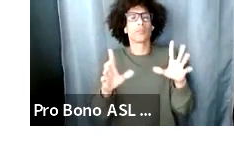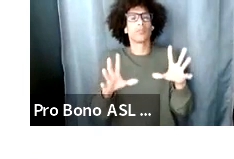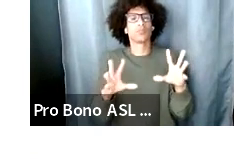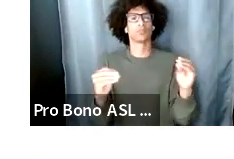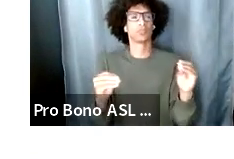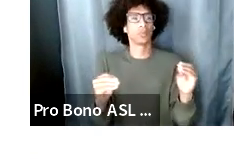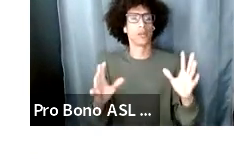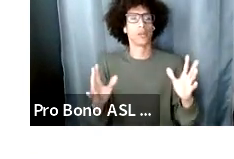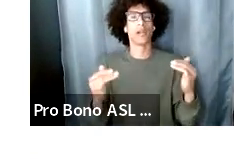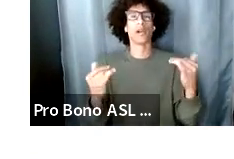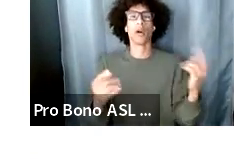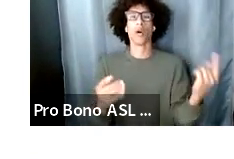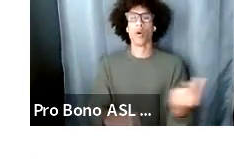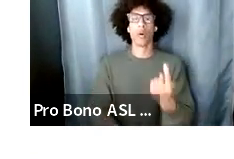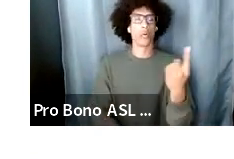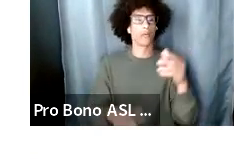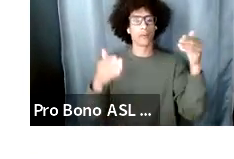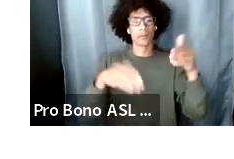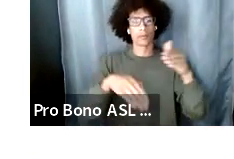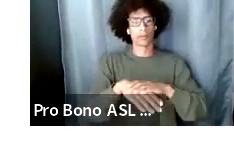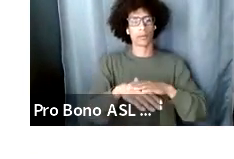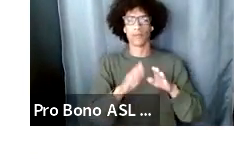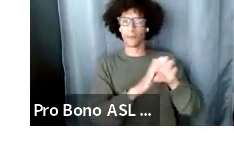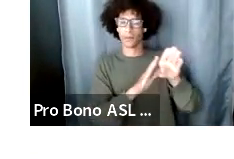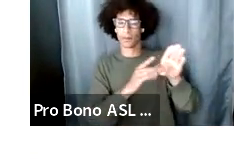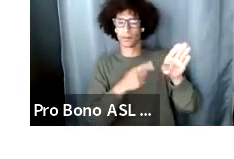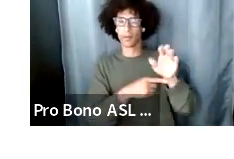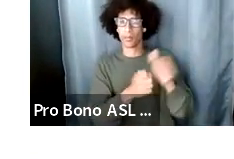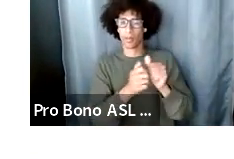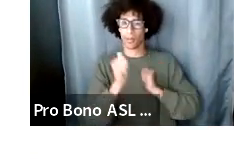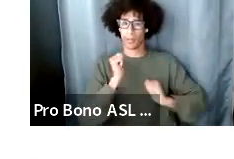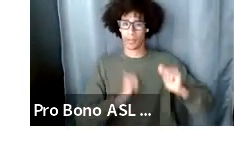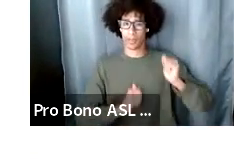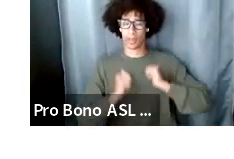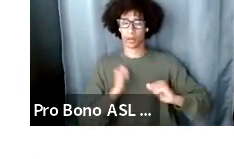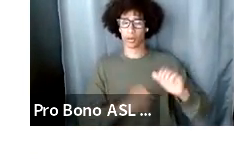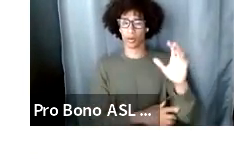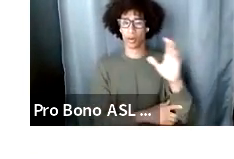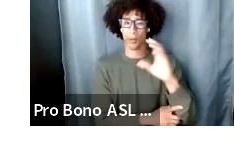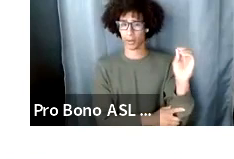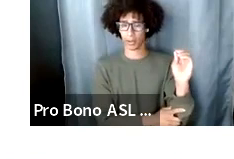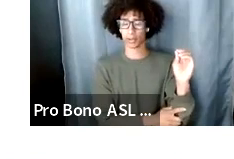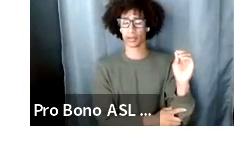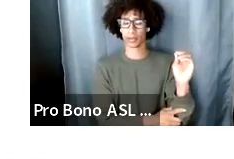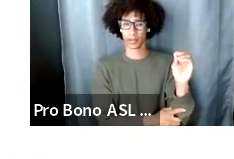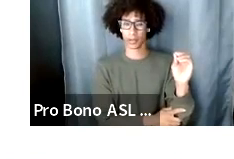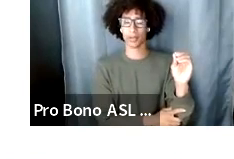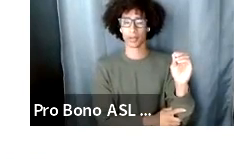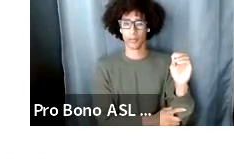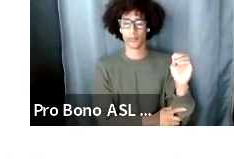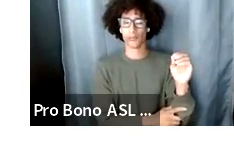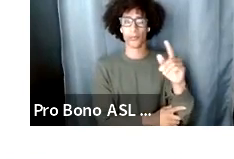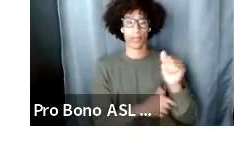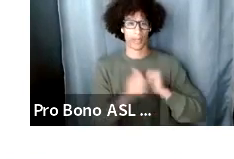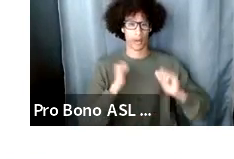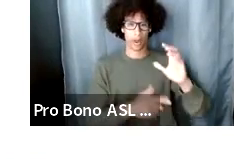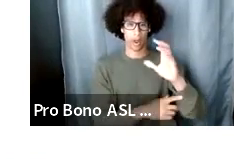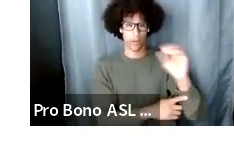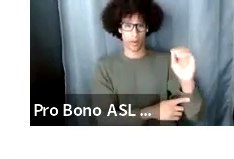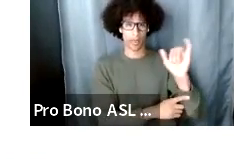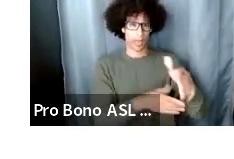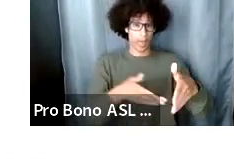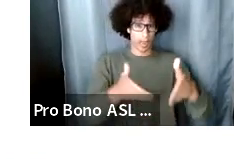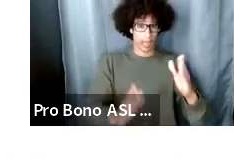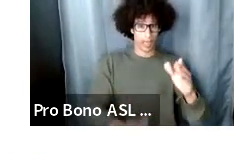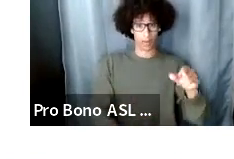new work and play and theater companies that have new work initiatives are your best friends theater companies that allow you